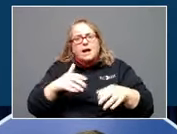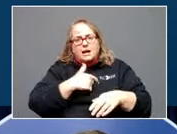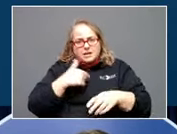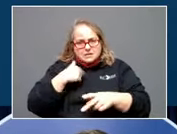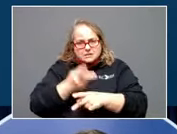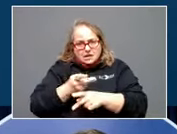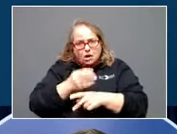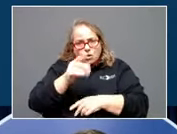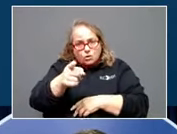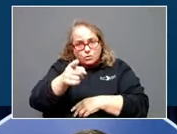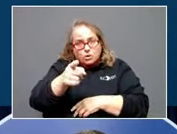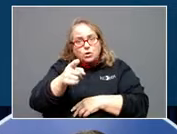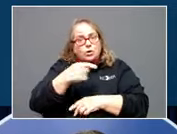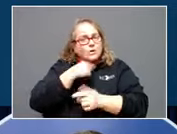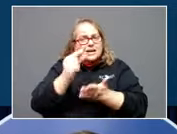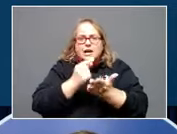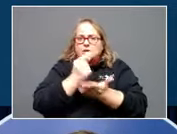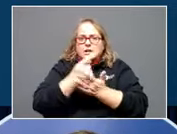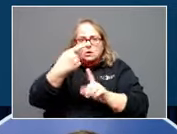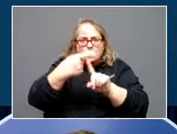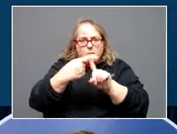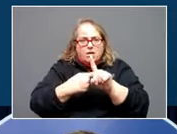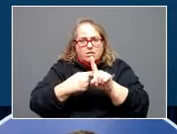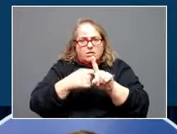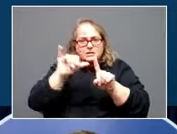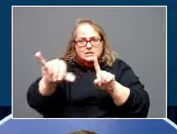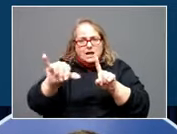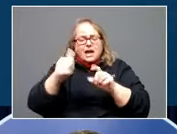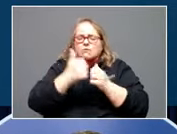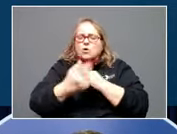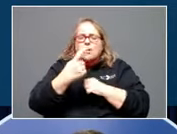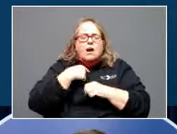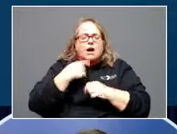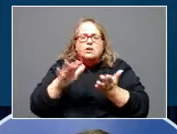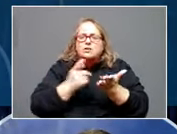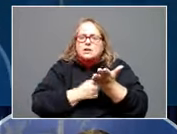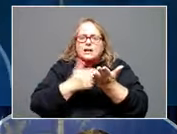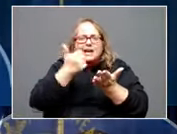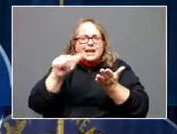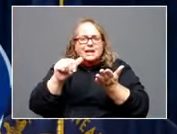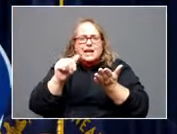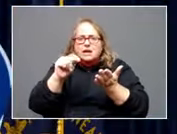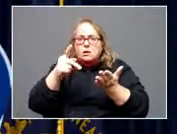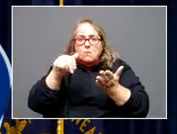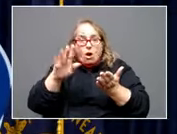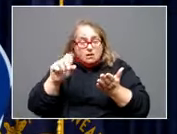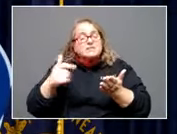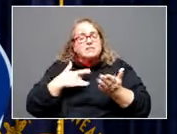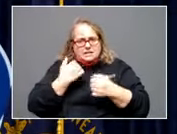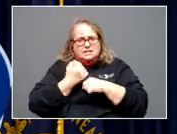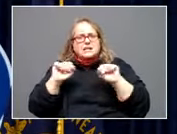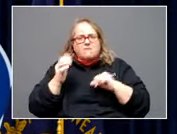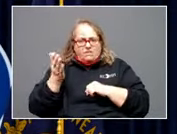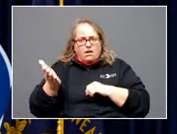We're guaranteeing at least a month's stay. Everybody I talk to at any of these parks, feel safe there. And it's a